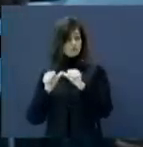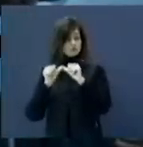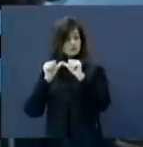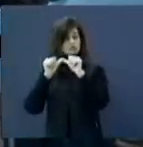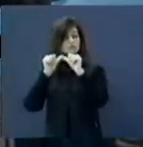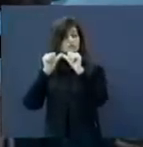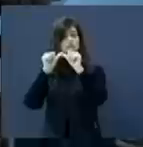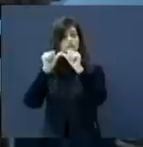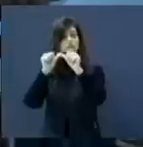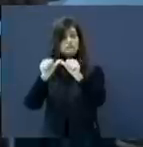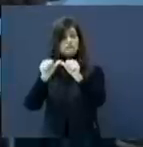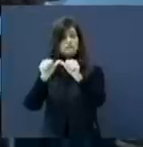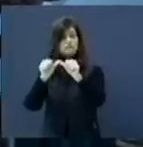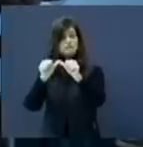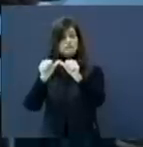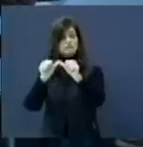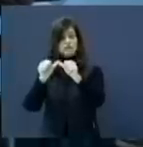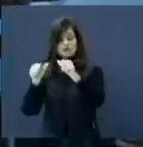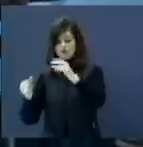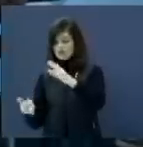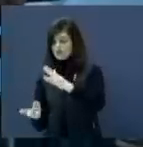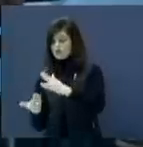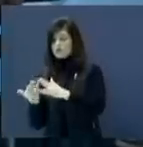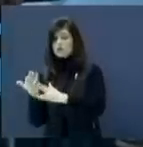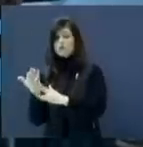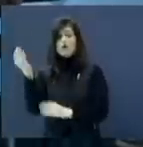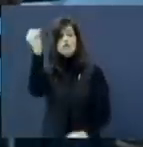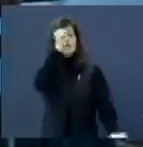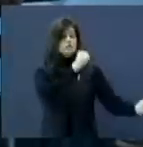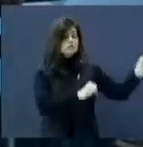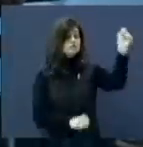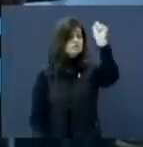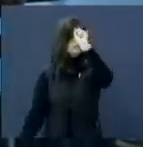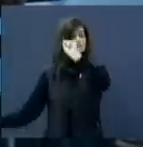Though the sails are torn